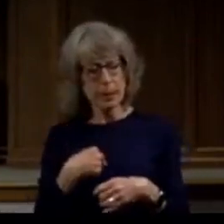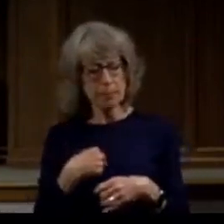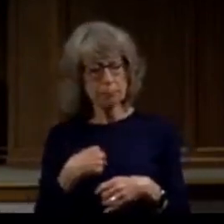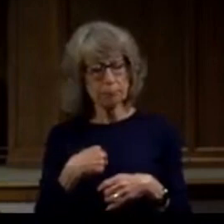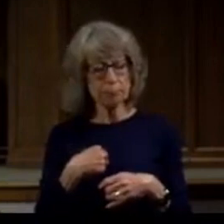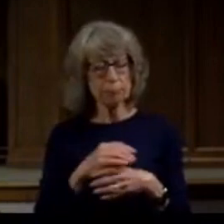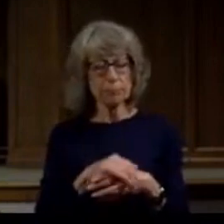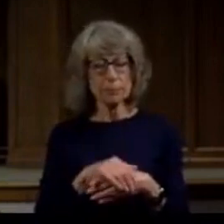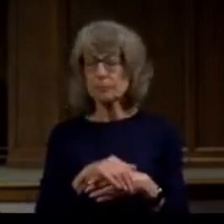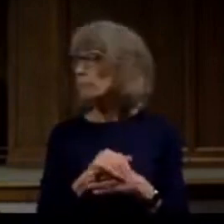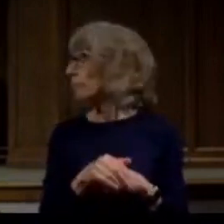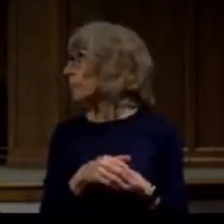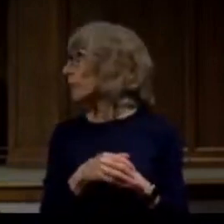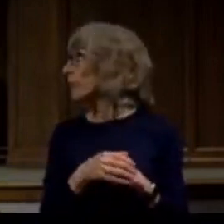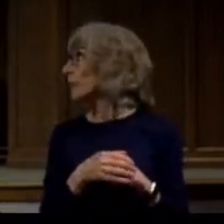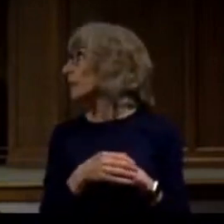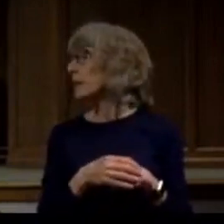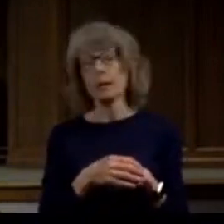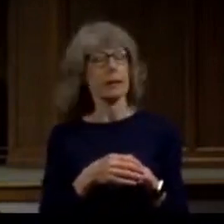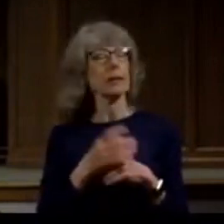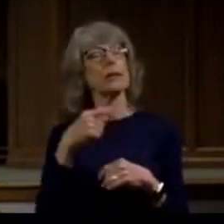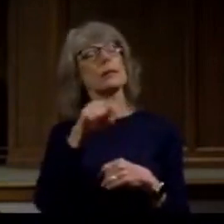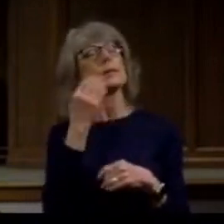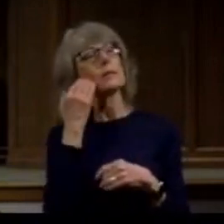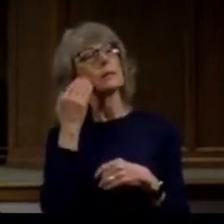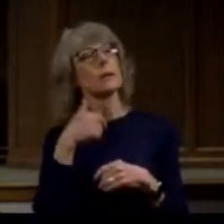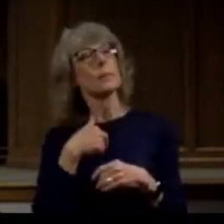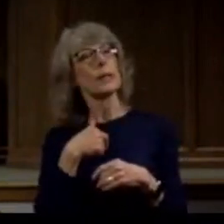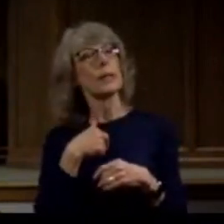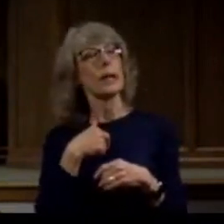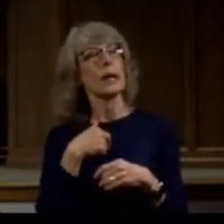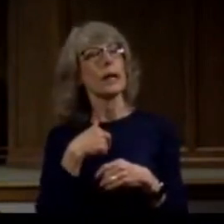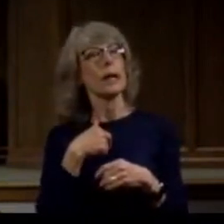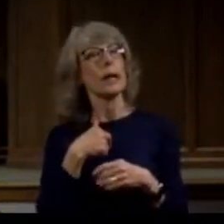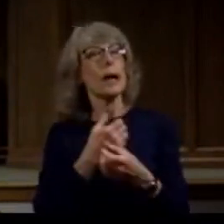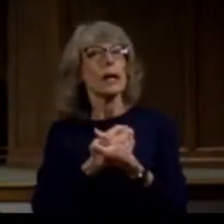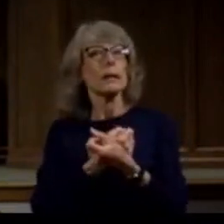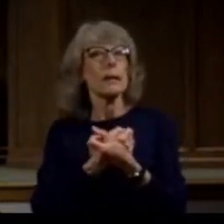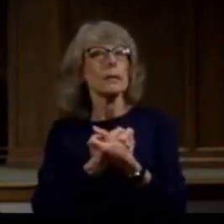this jacket if you don't if you know me I love to hike I love to